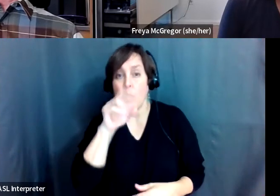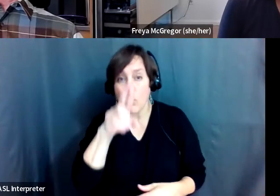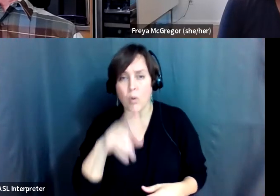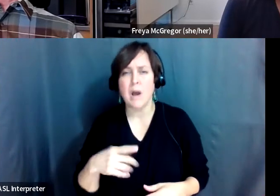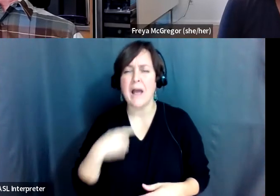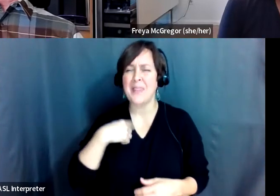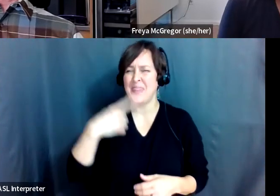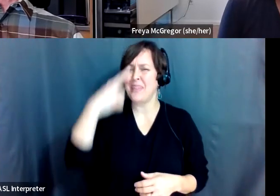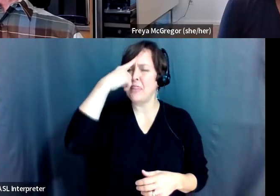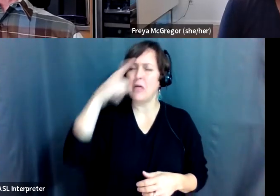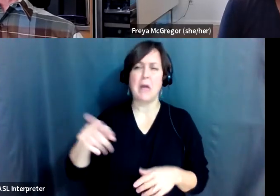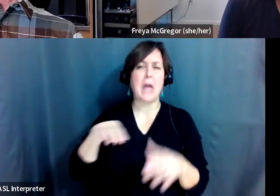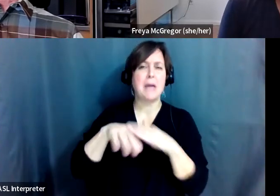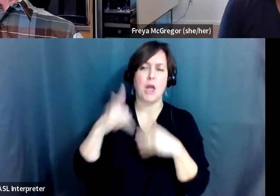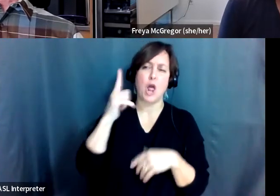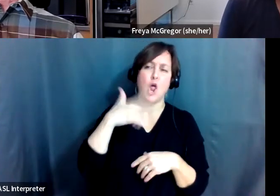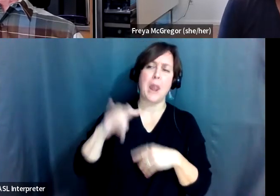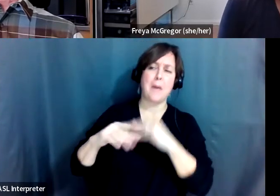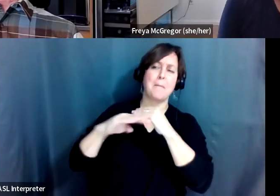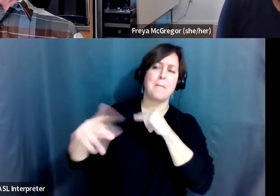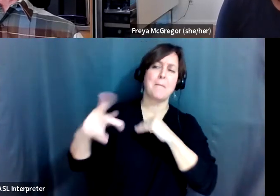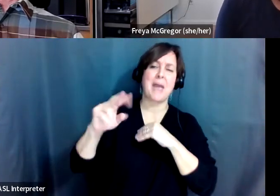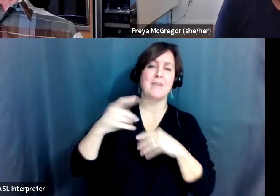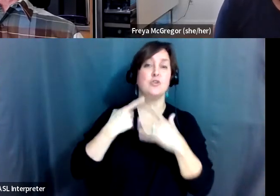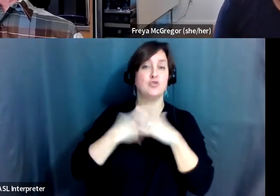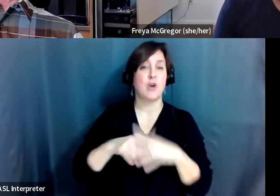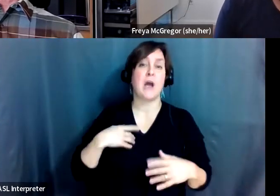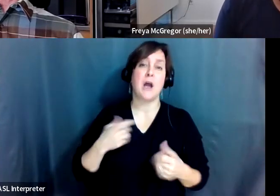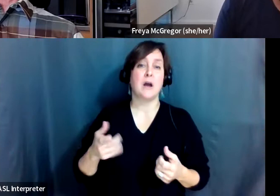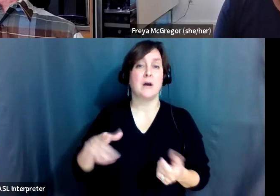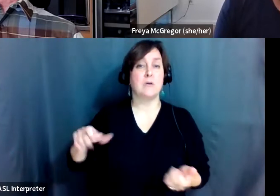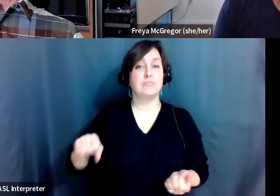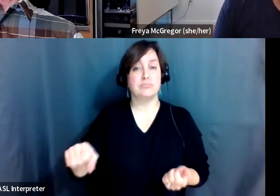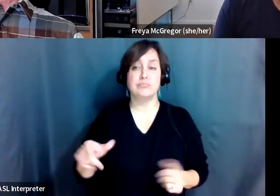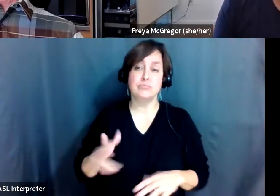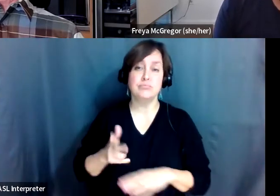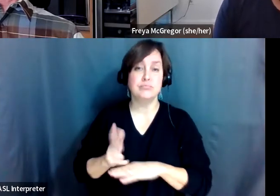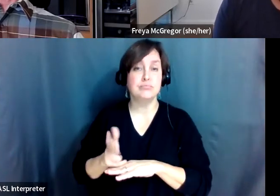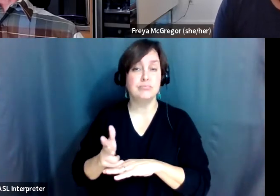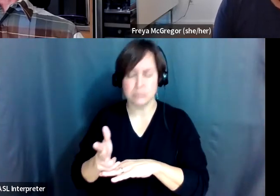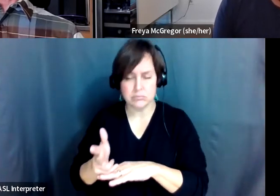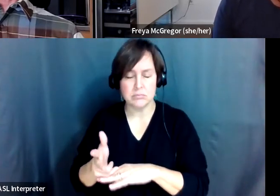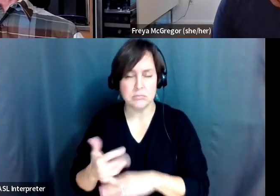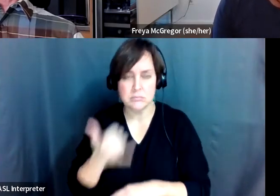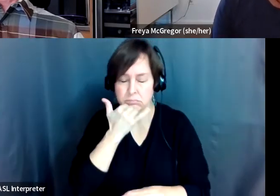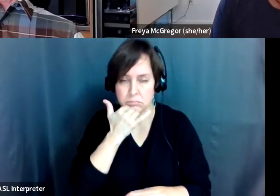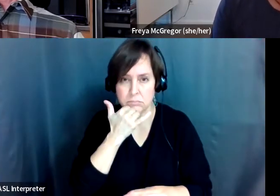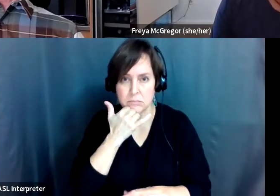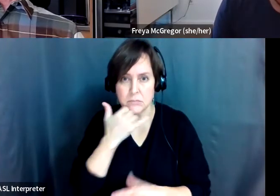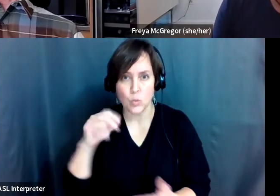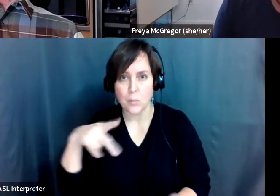accessible because it looks accessible and you start driving down it and realize, oops, that was a mistake.